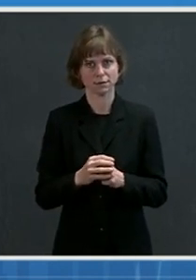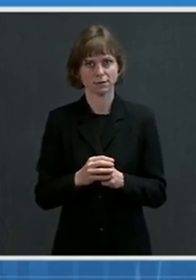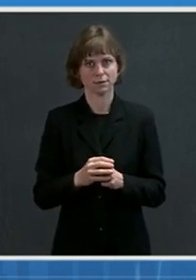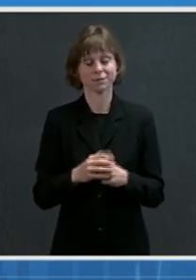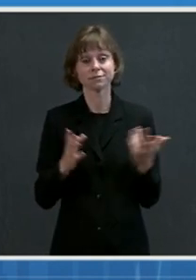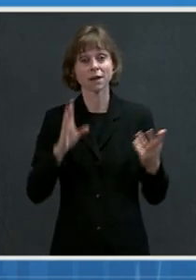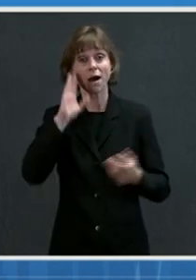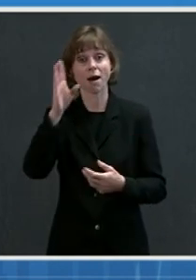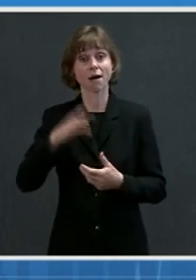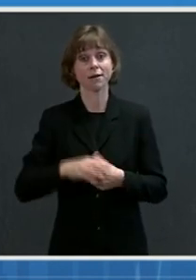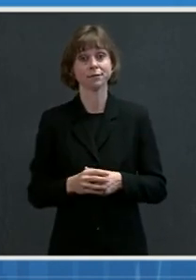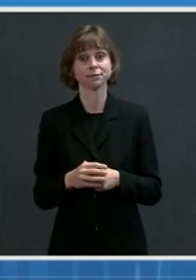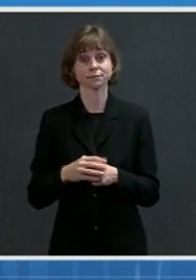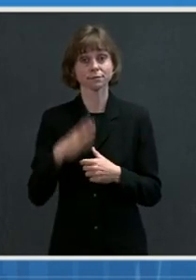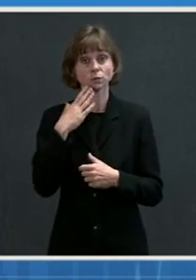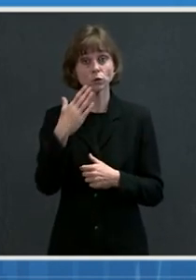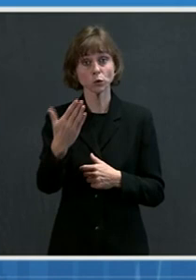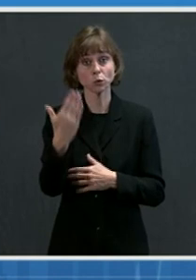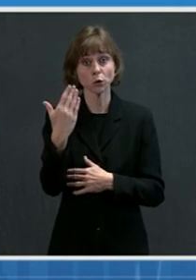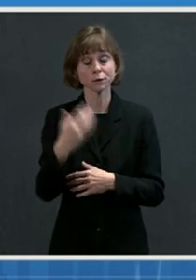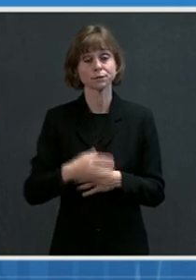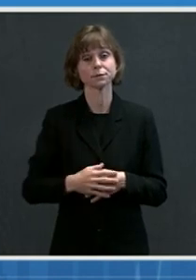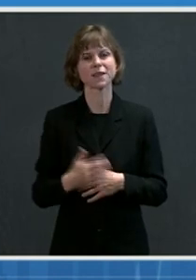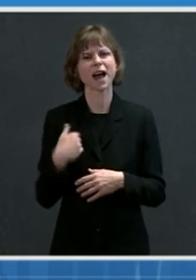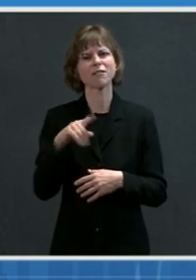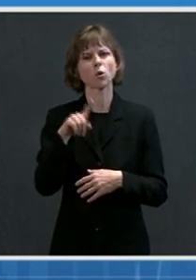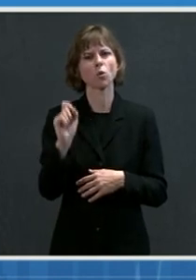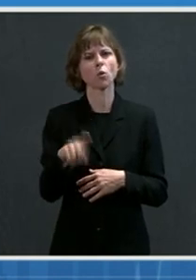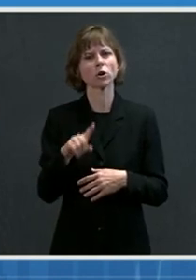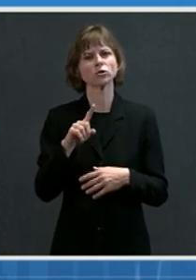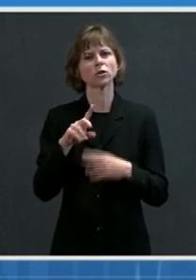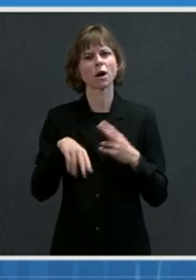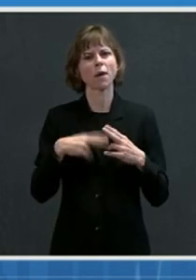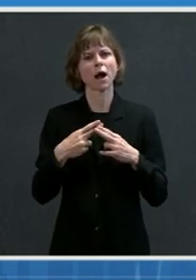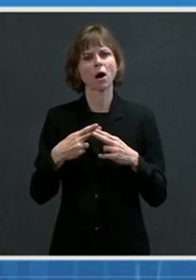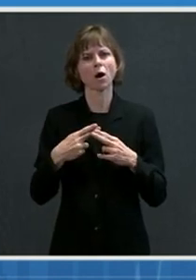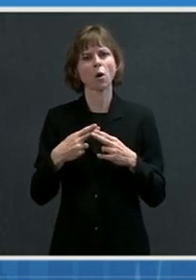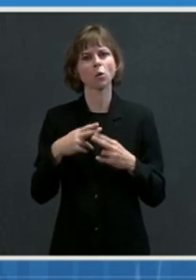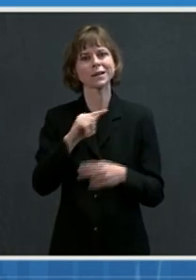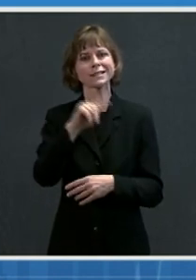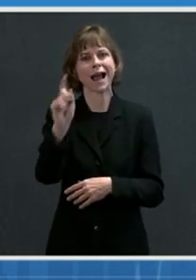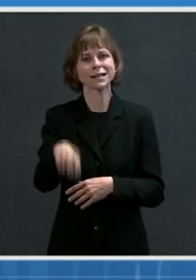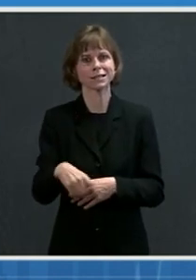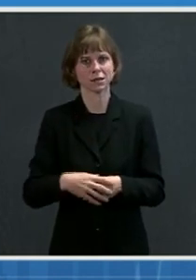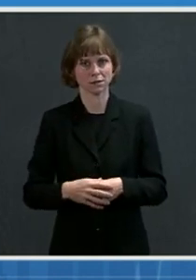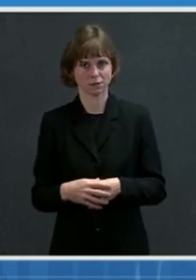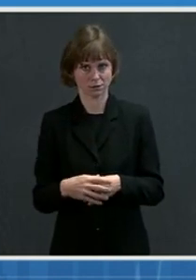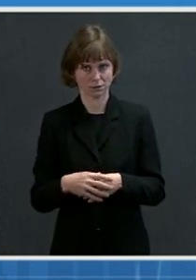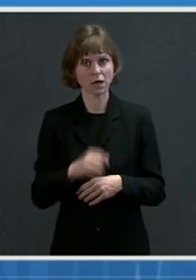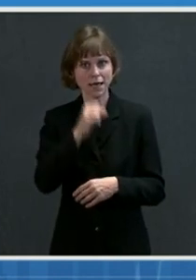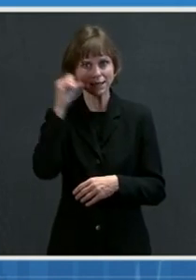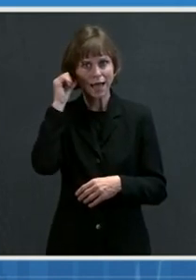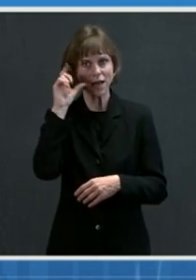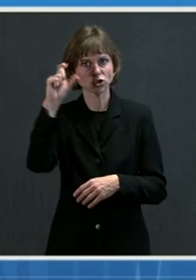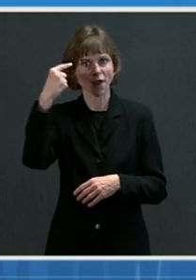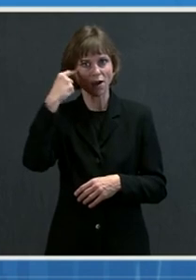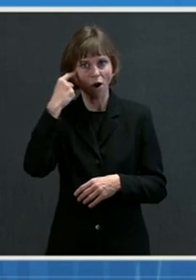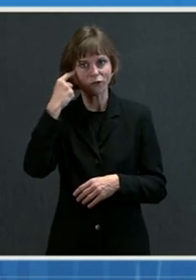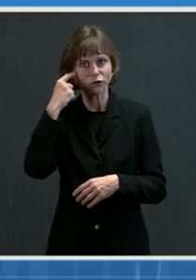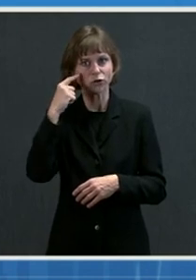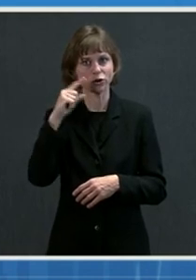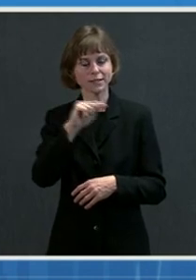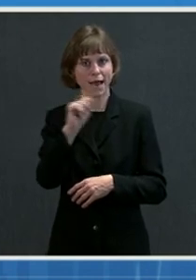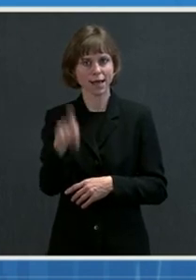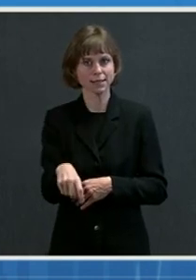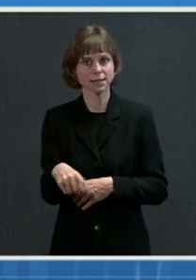Hi, good morning. I have a question about Texas. Yesterday, Governor Greg Abbott said that he